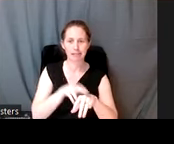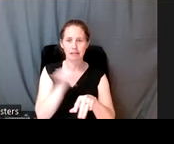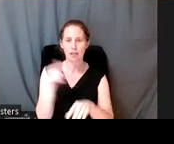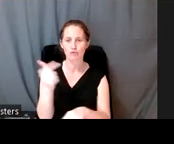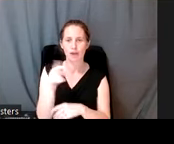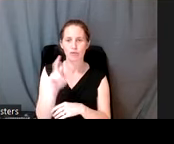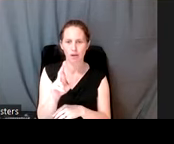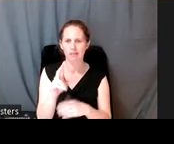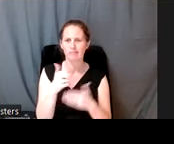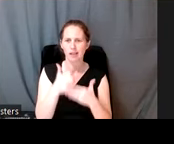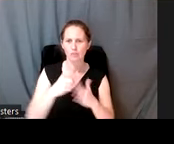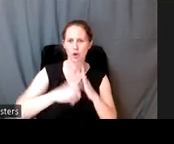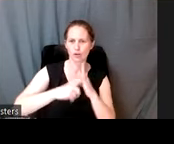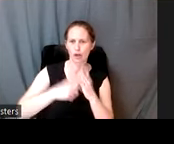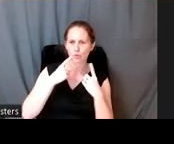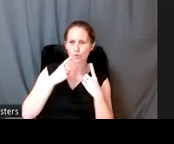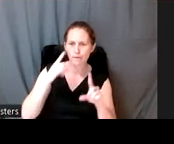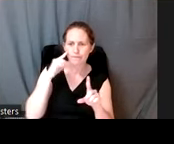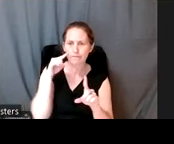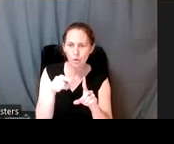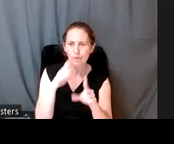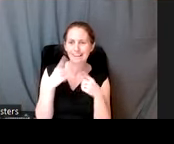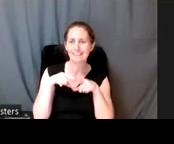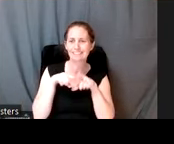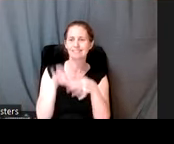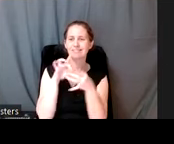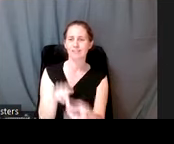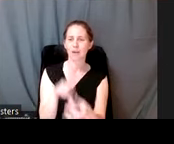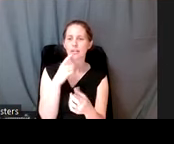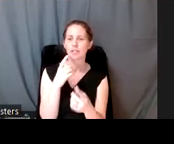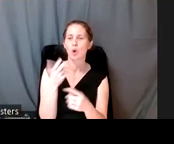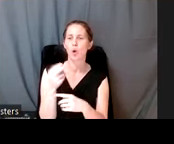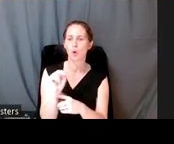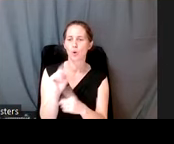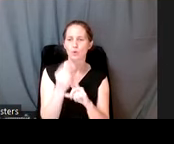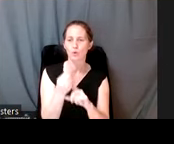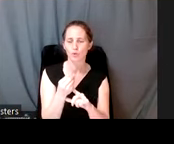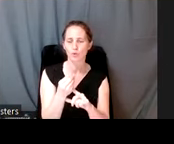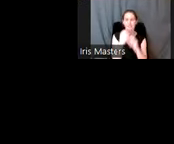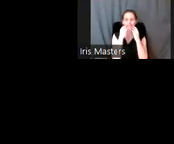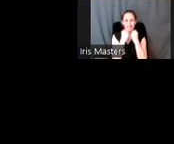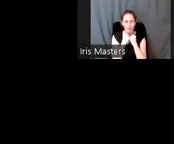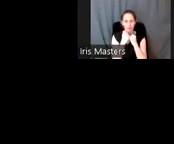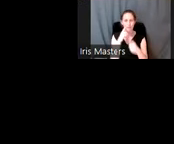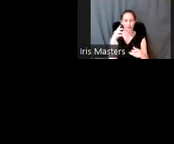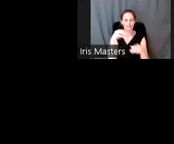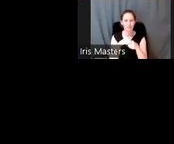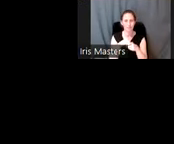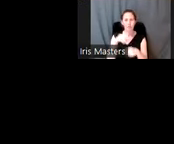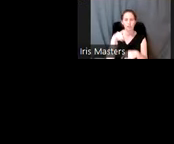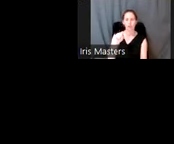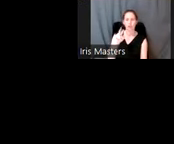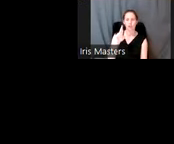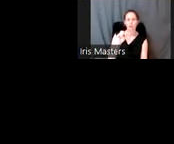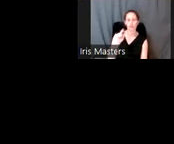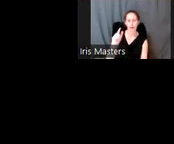an indigenous nation like Grand Ronde make archaeology work for and in accordance with its own cultural protocols and values